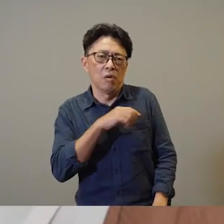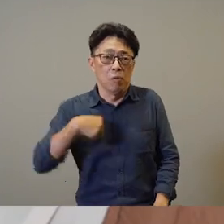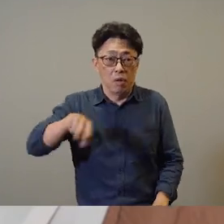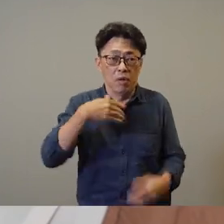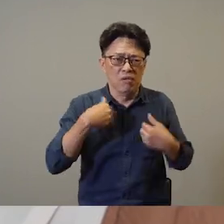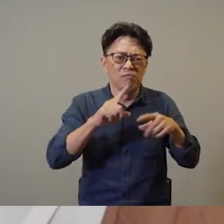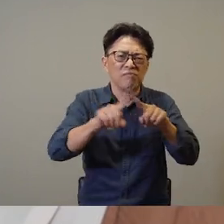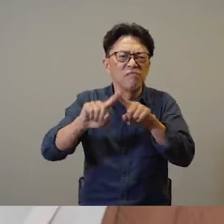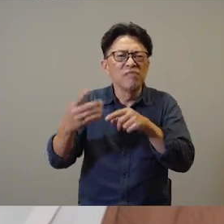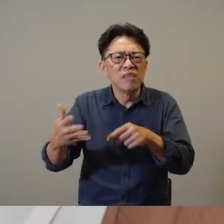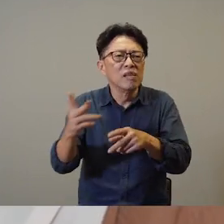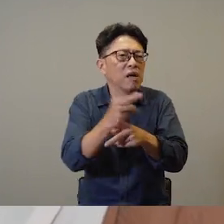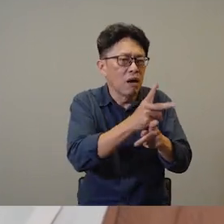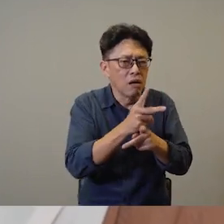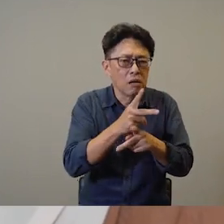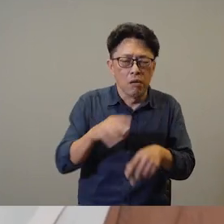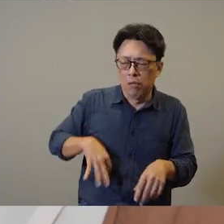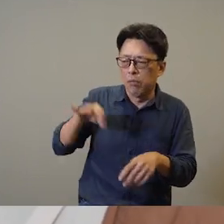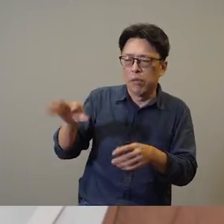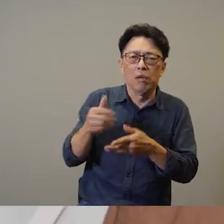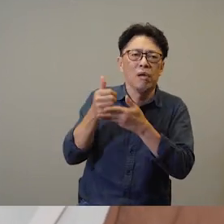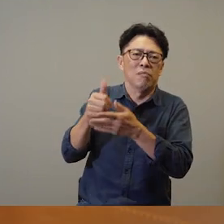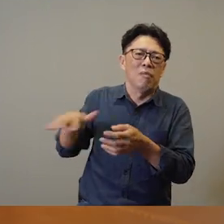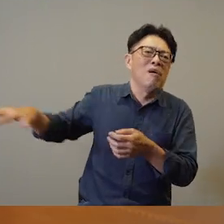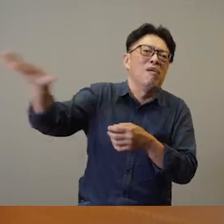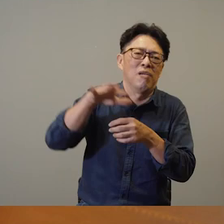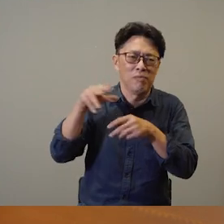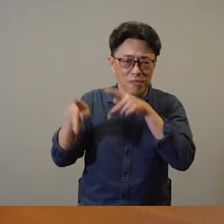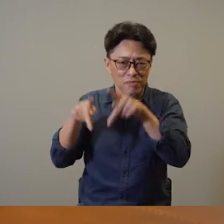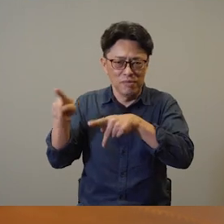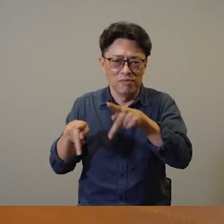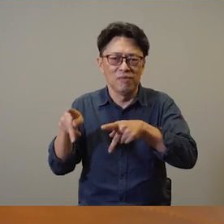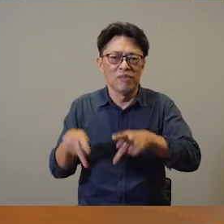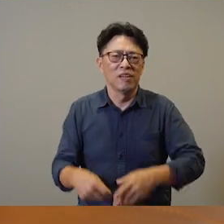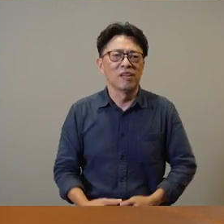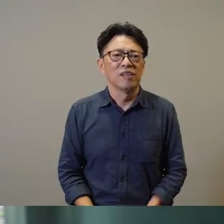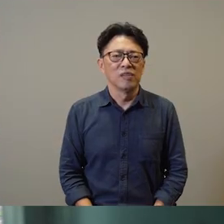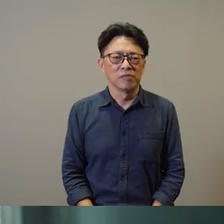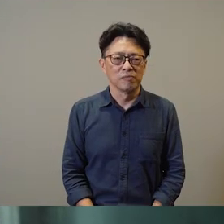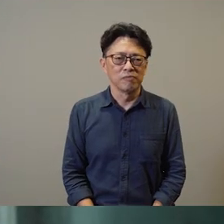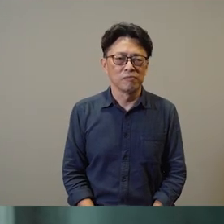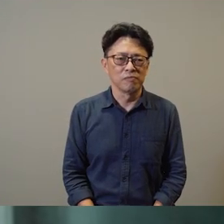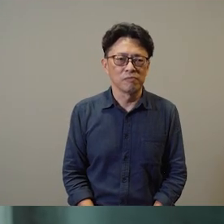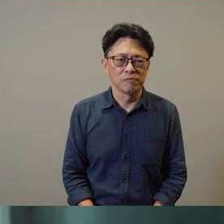think as individuals, those nuances contribute to the larger community and the larger world.